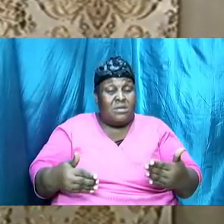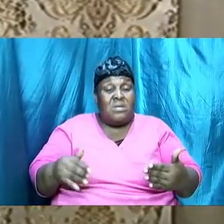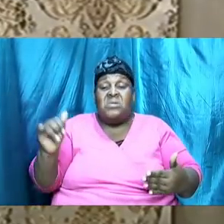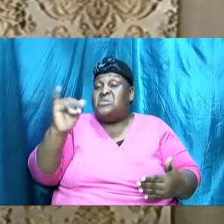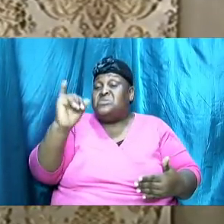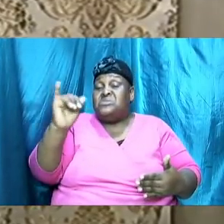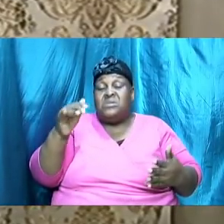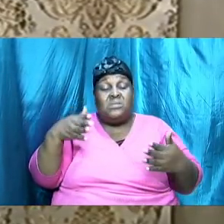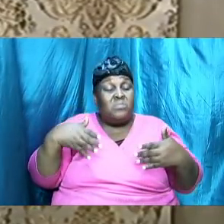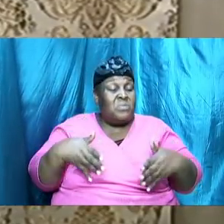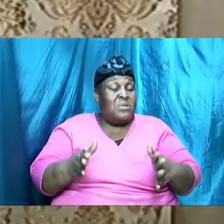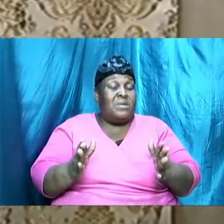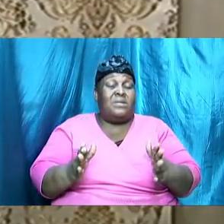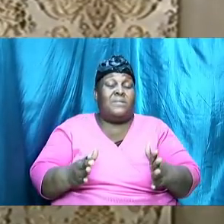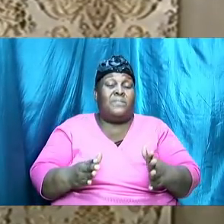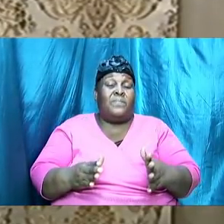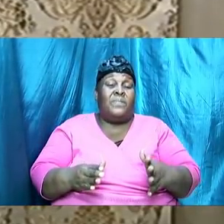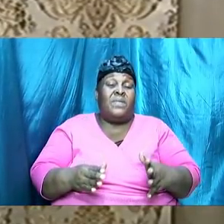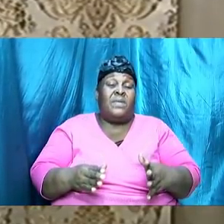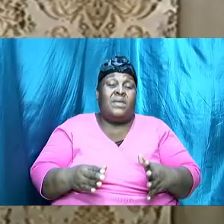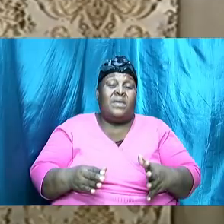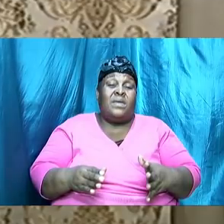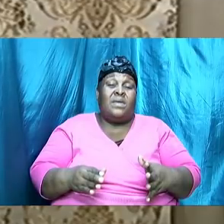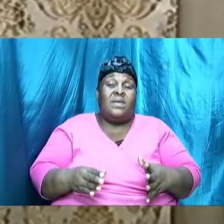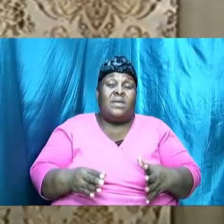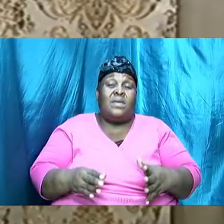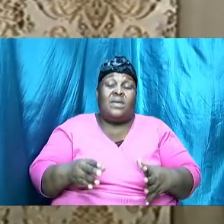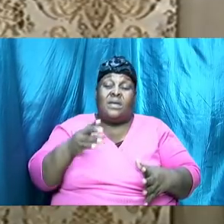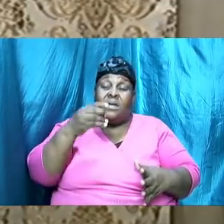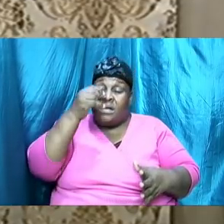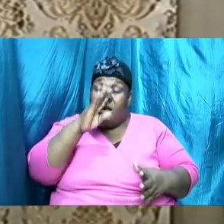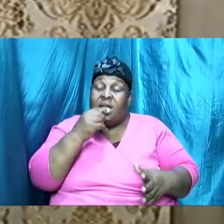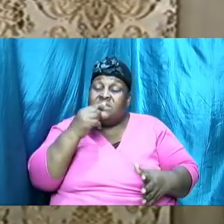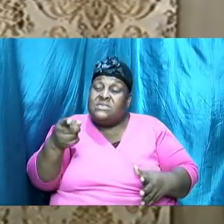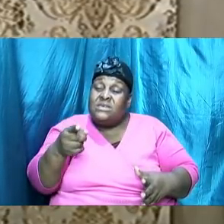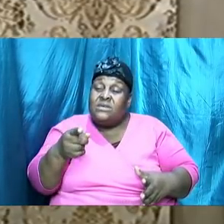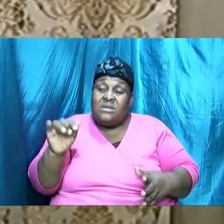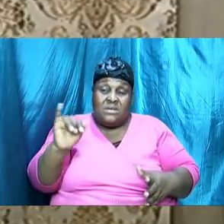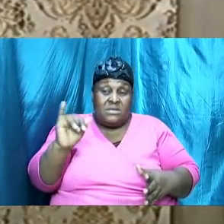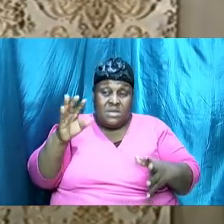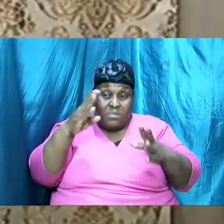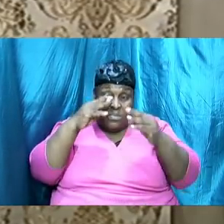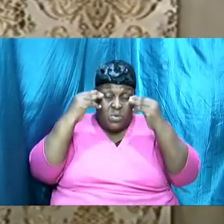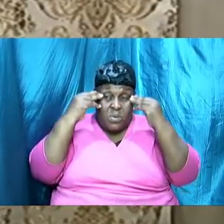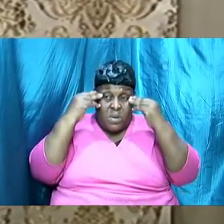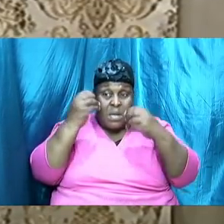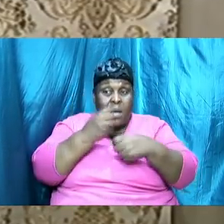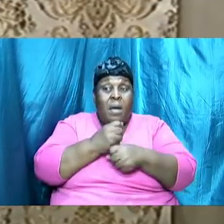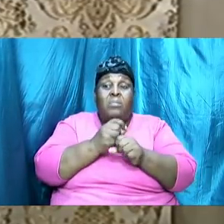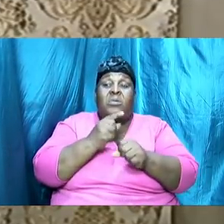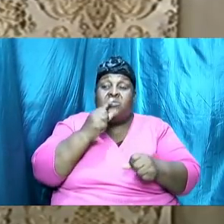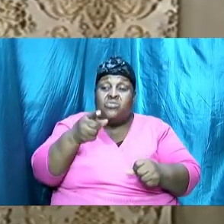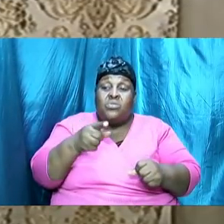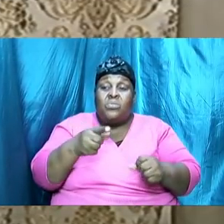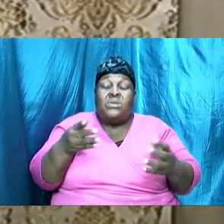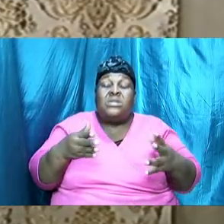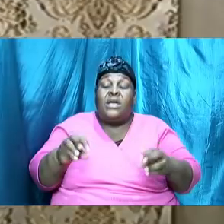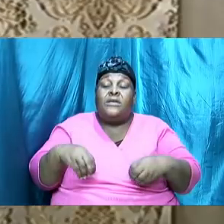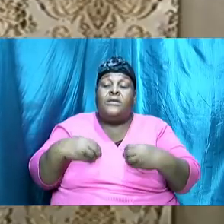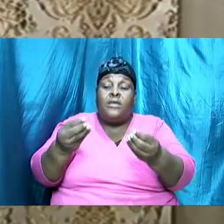the same way he said to the same Moses make sure that what I give you